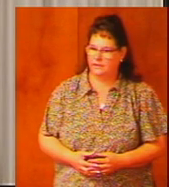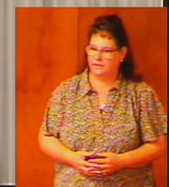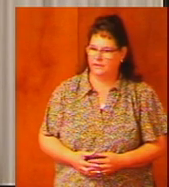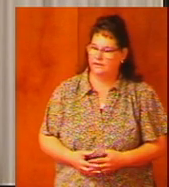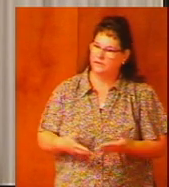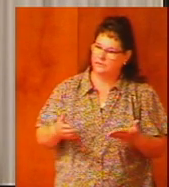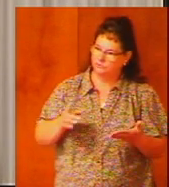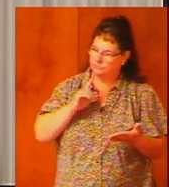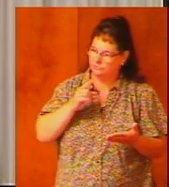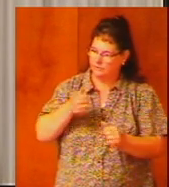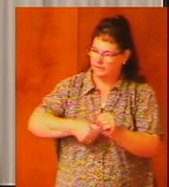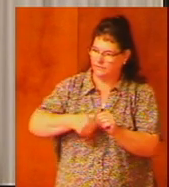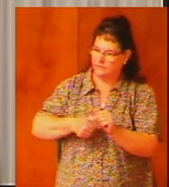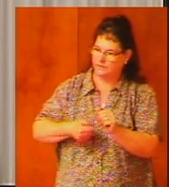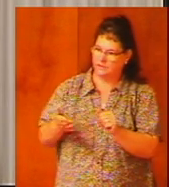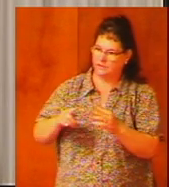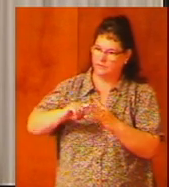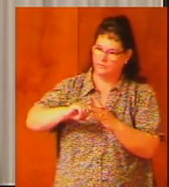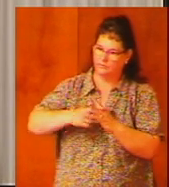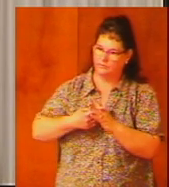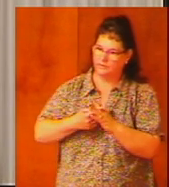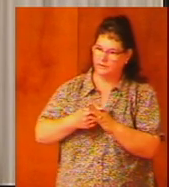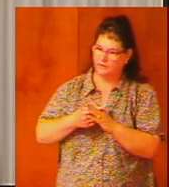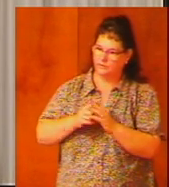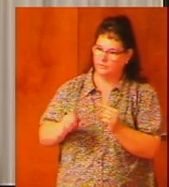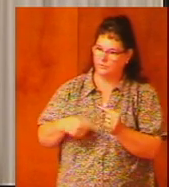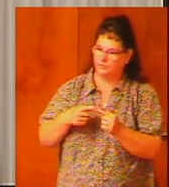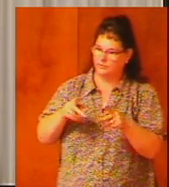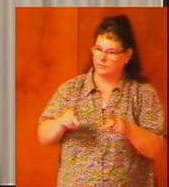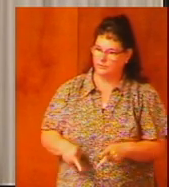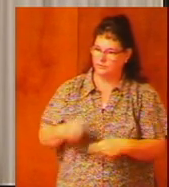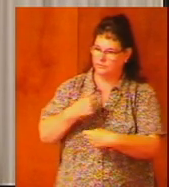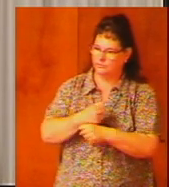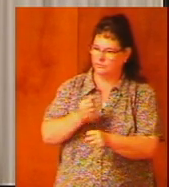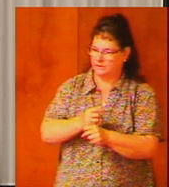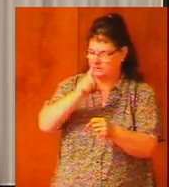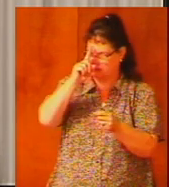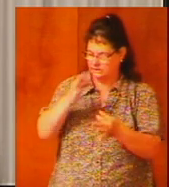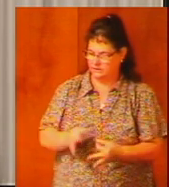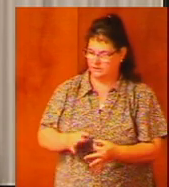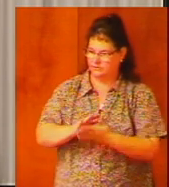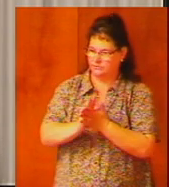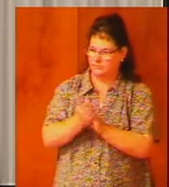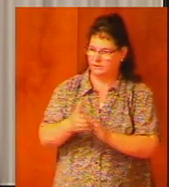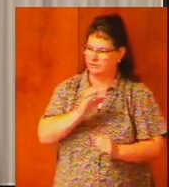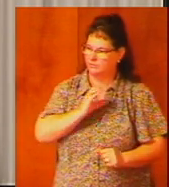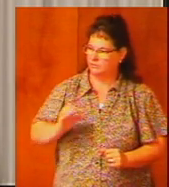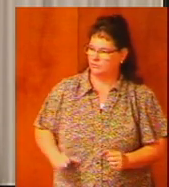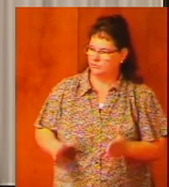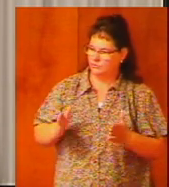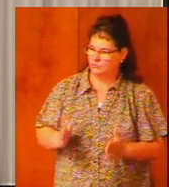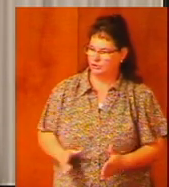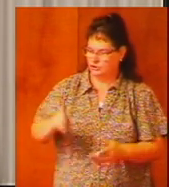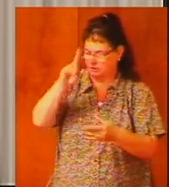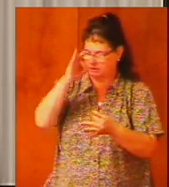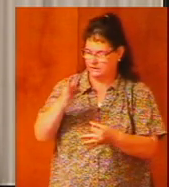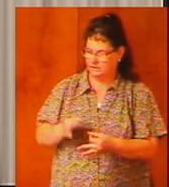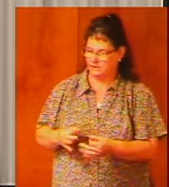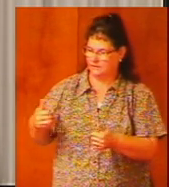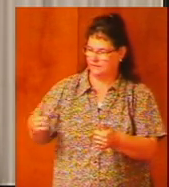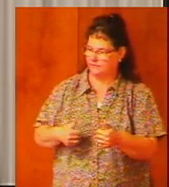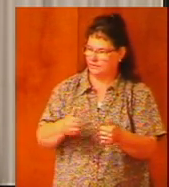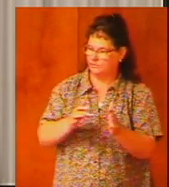of course everything begins when one makes the decision to become a Christian when one decides to follow Jesus